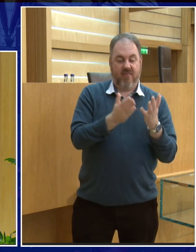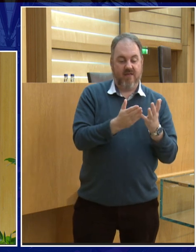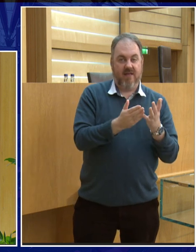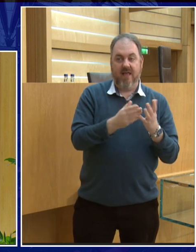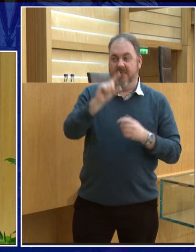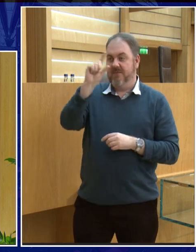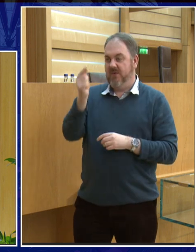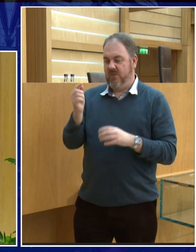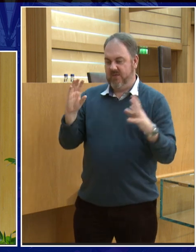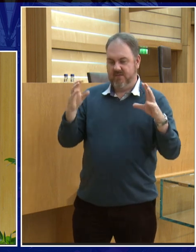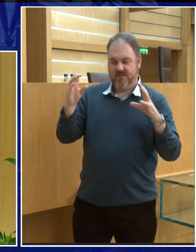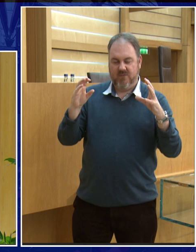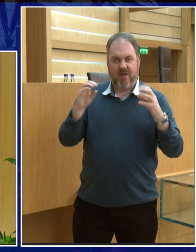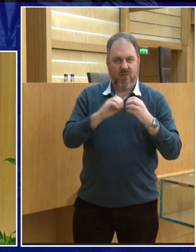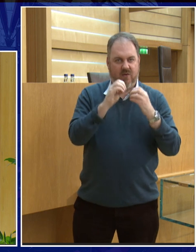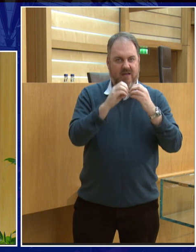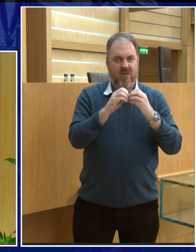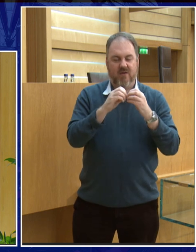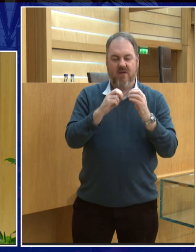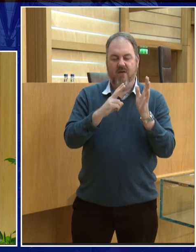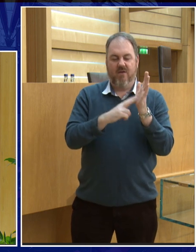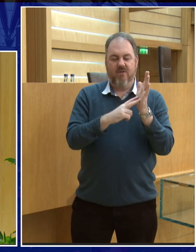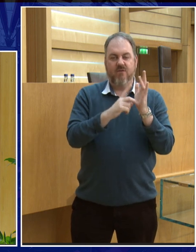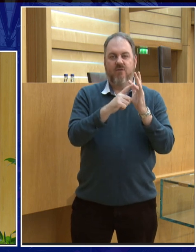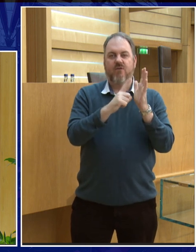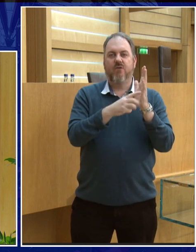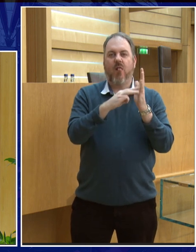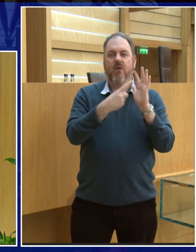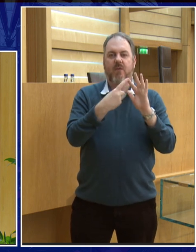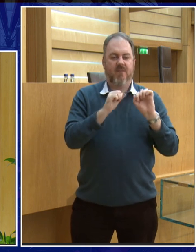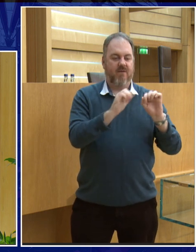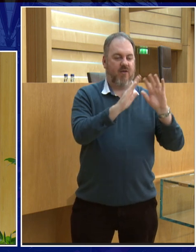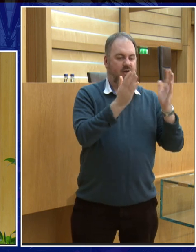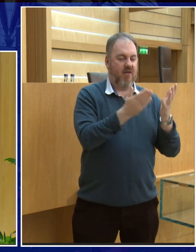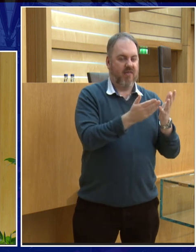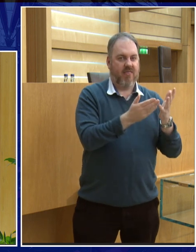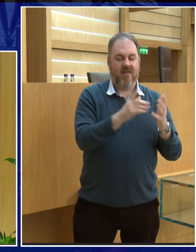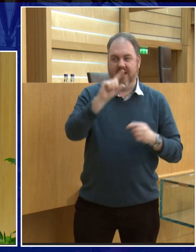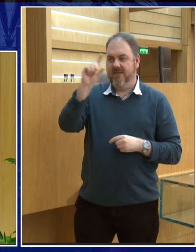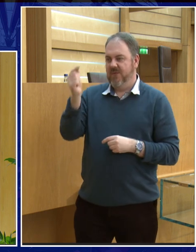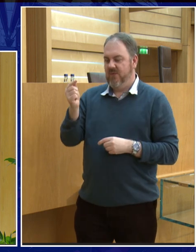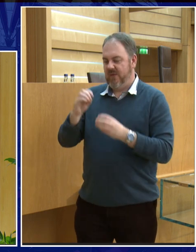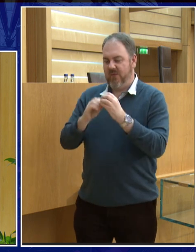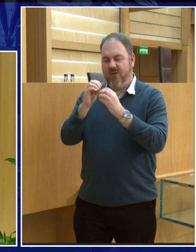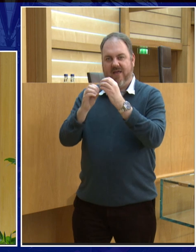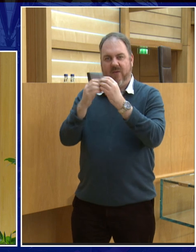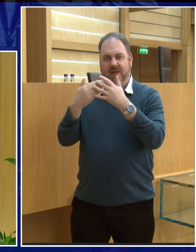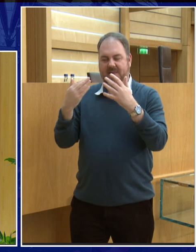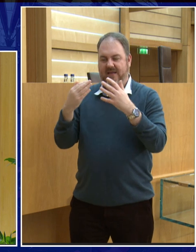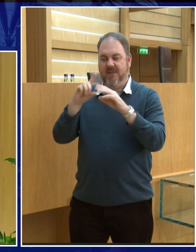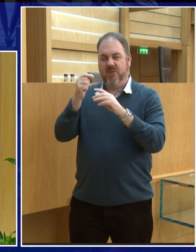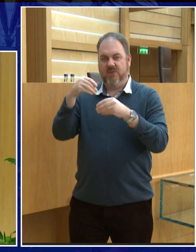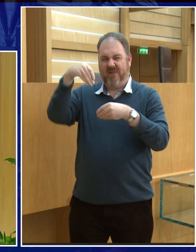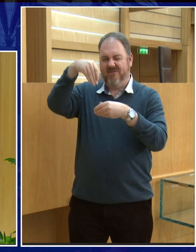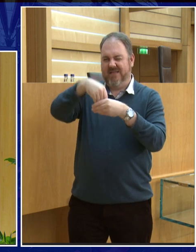of the moon you can work out exactly how many you can squish in now that'll be spheres if you do that calculation that'll be how many moons you can fit into the earth if you squish them in